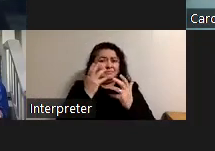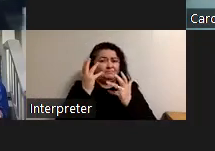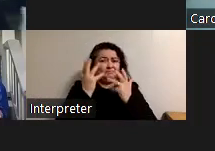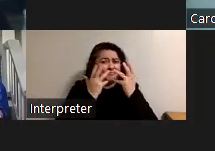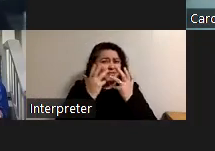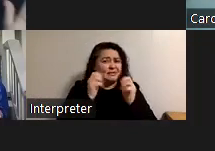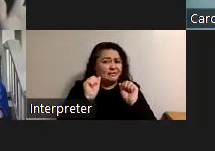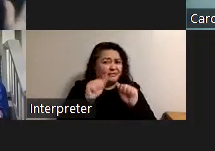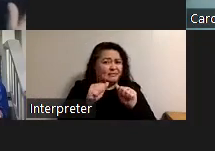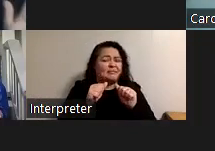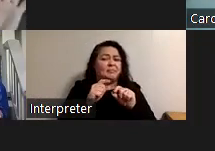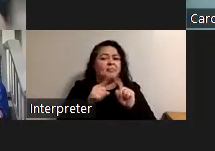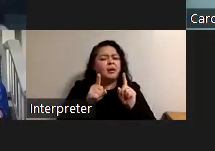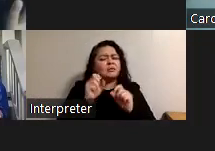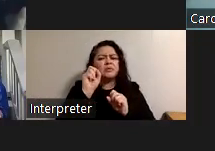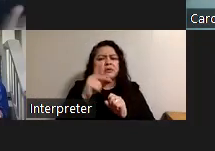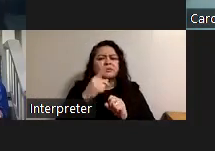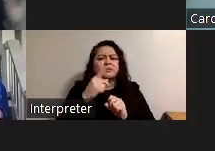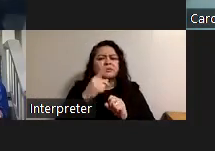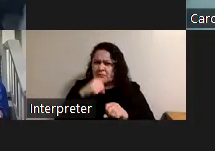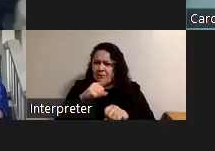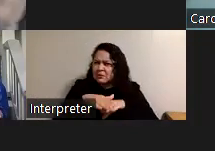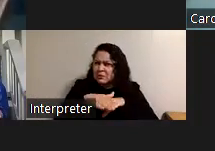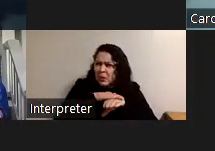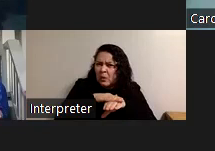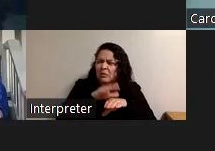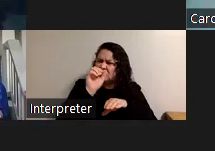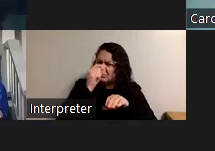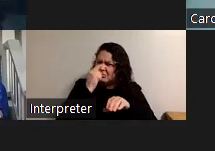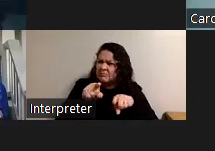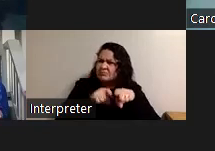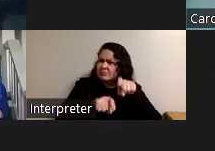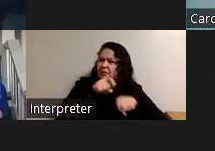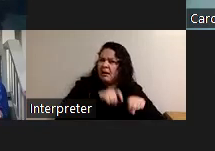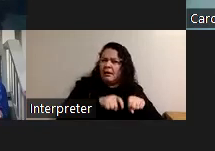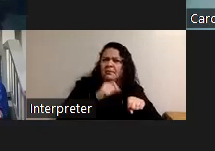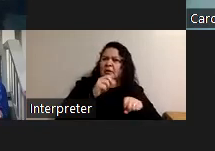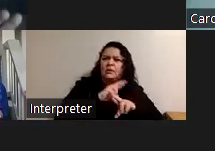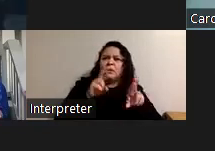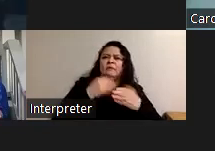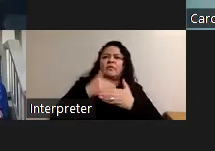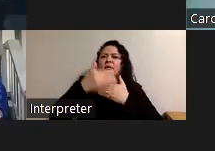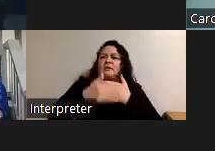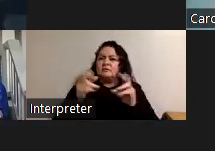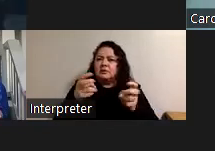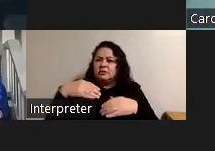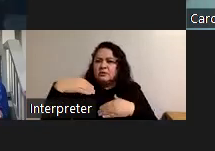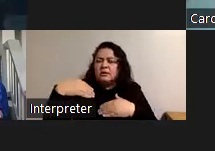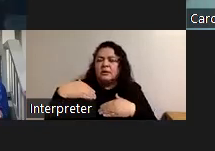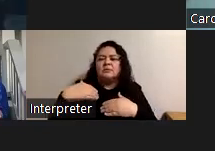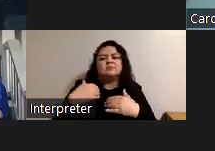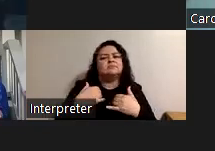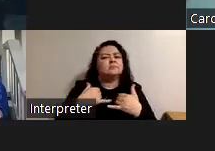know it but it's okay to say can you slow down or can we go back to this i'm not ready to move on to the next subject yet i still have questions